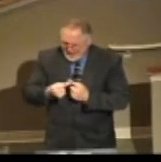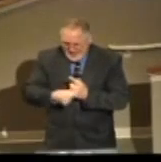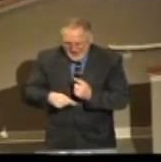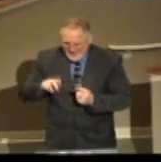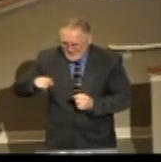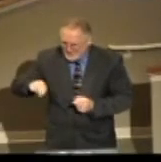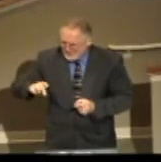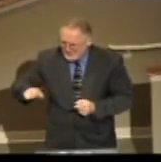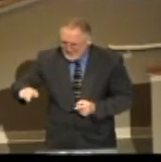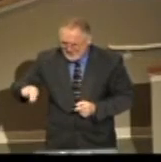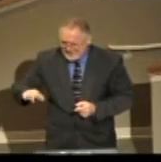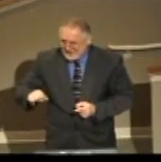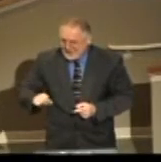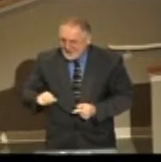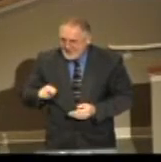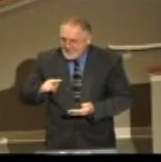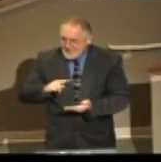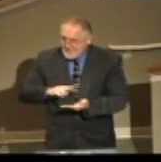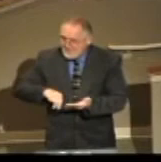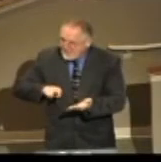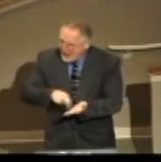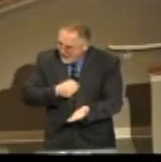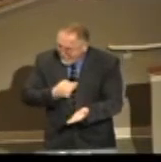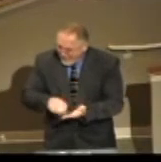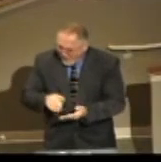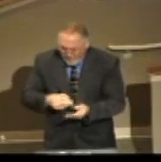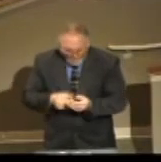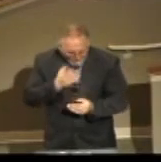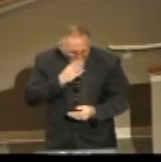not a pudding, it was whipped butter.